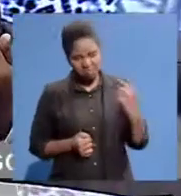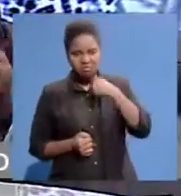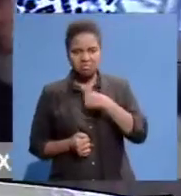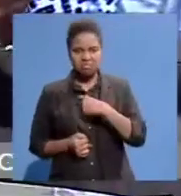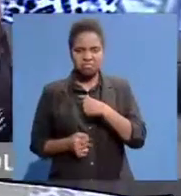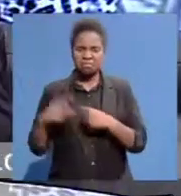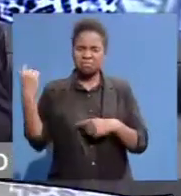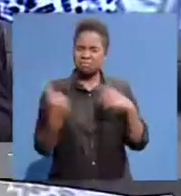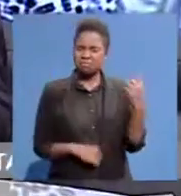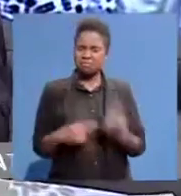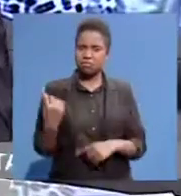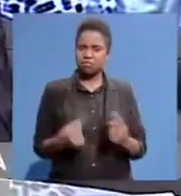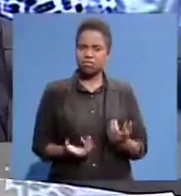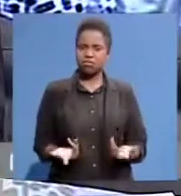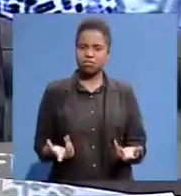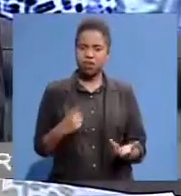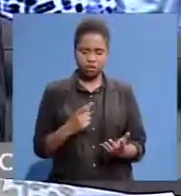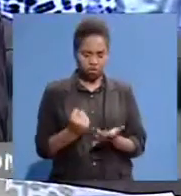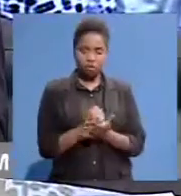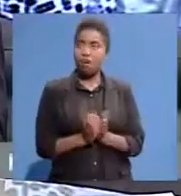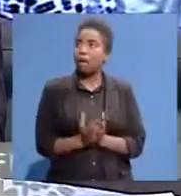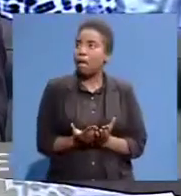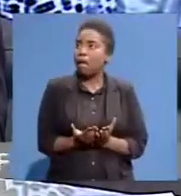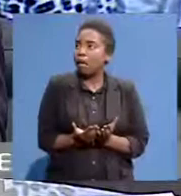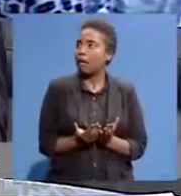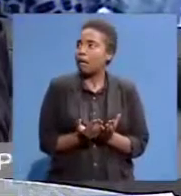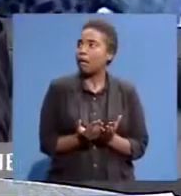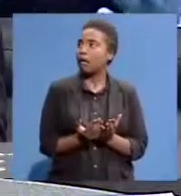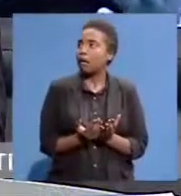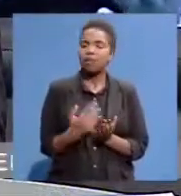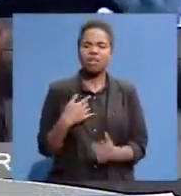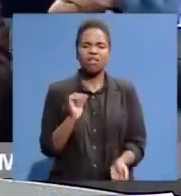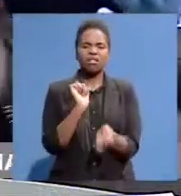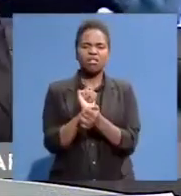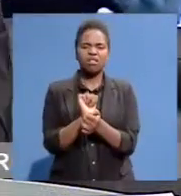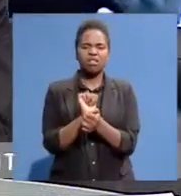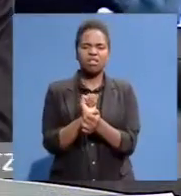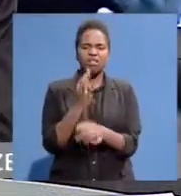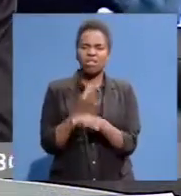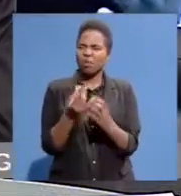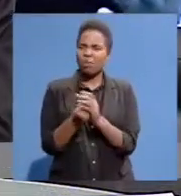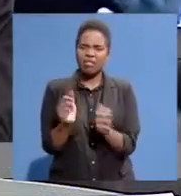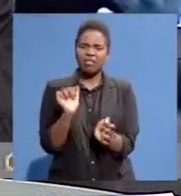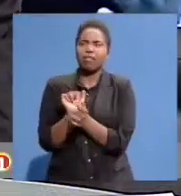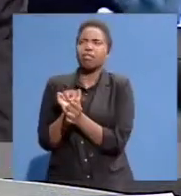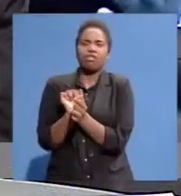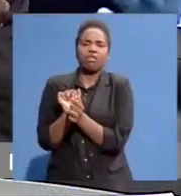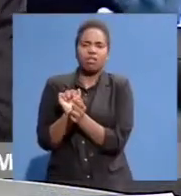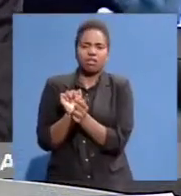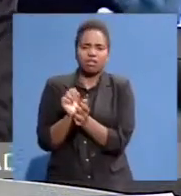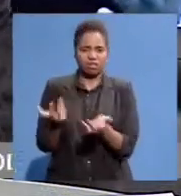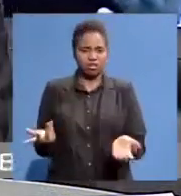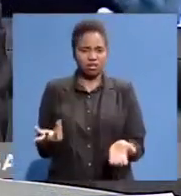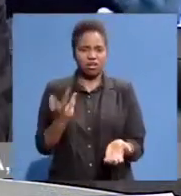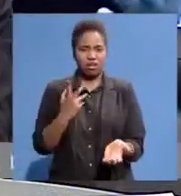imagine To produce the bus As well If you don't have There you are Arrested with your father Because you don't Have a bus And you are made To